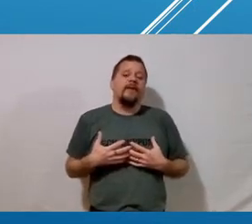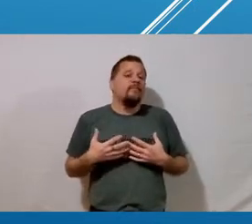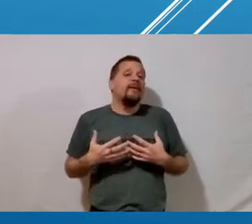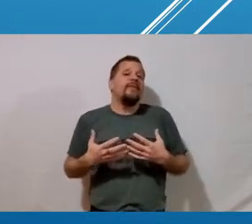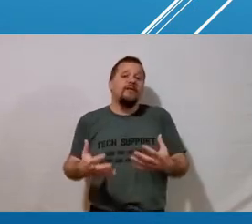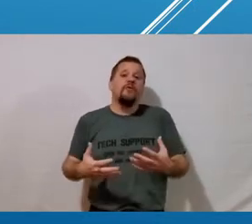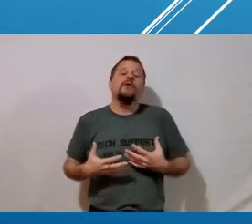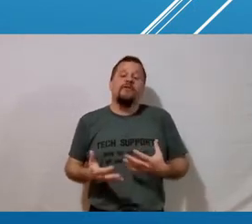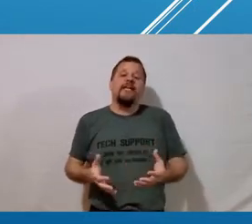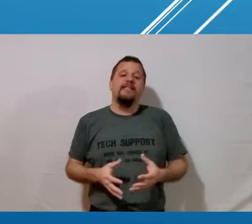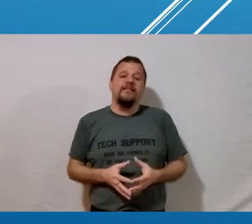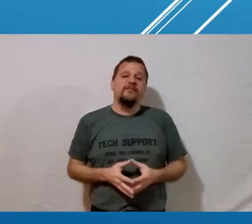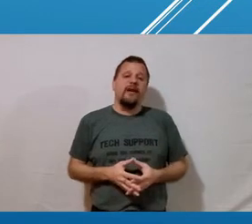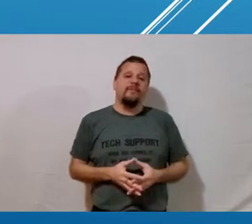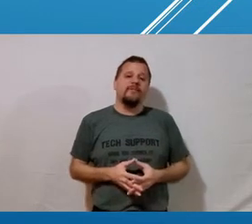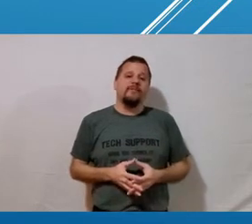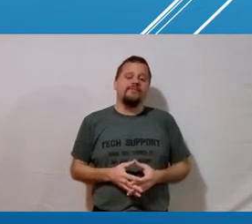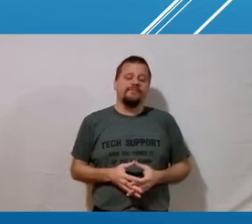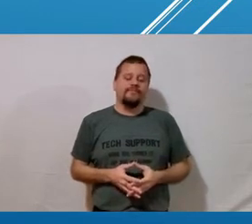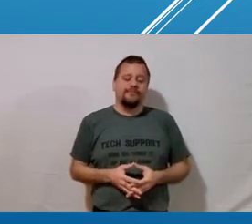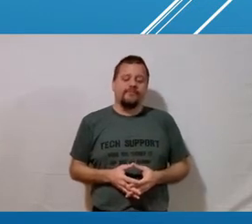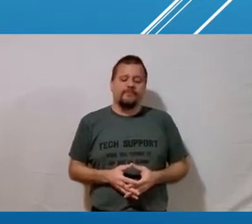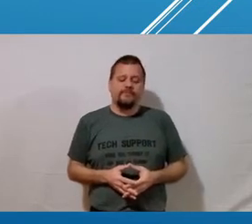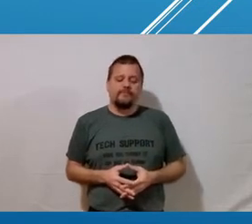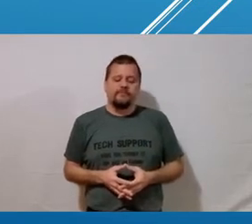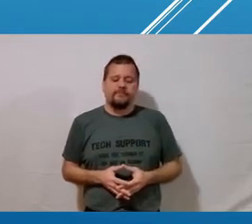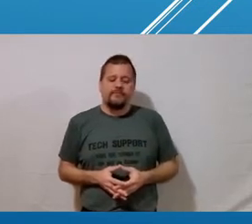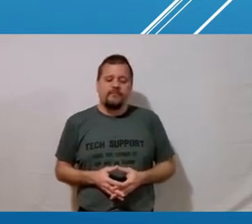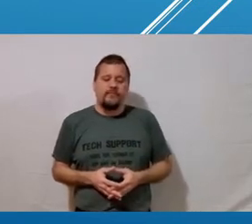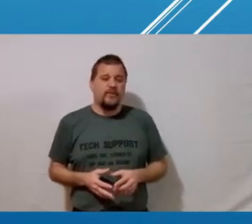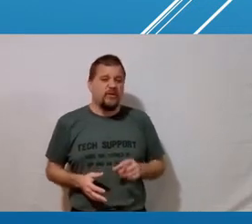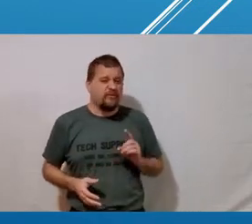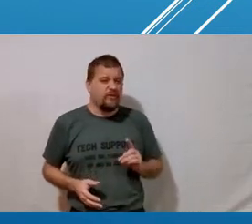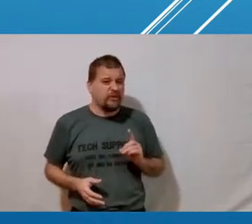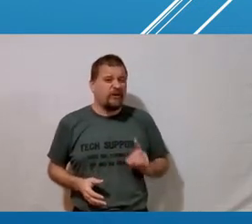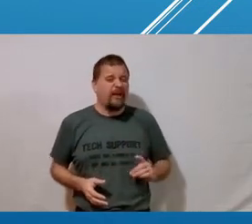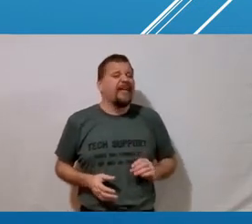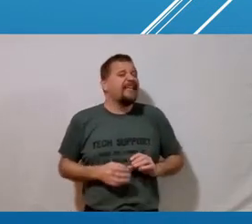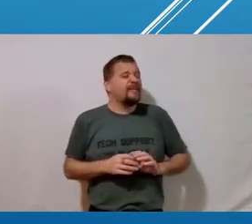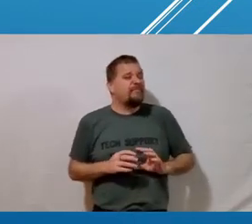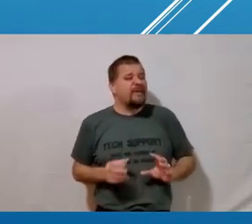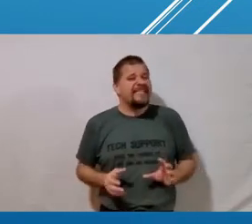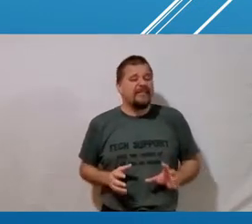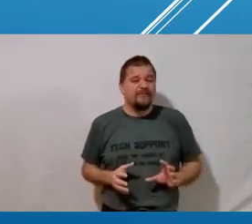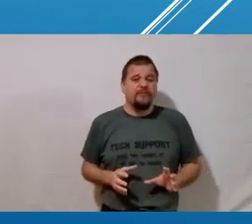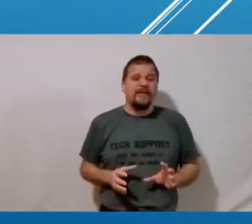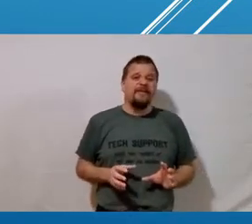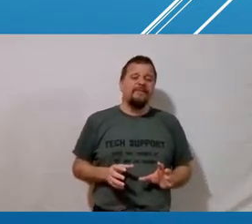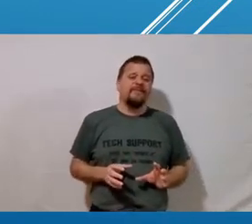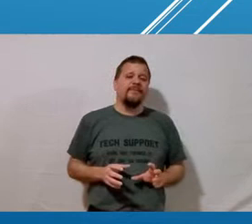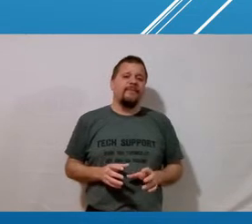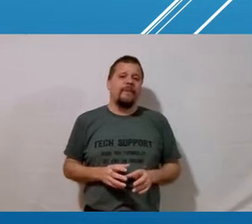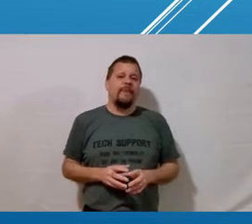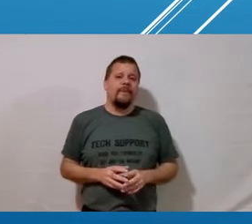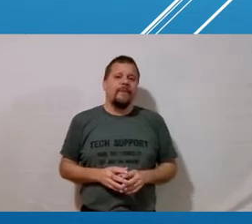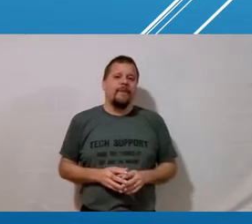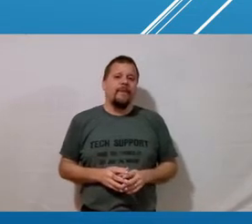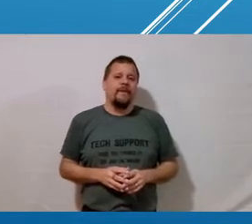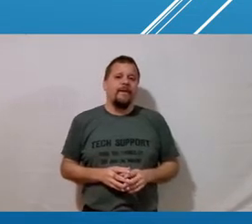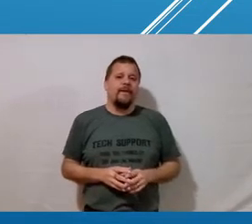them and maybe you can relate to these traps so the first trap that's a big deal for me